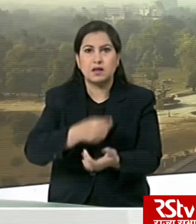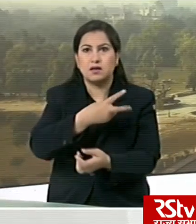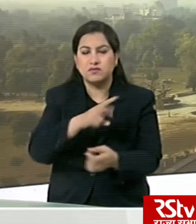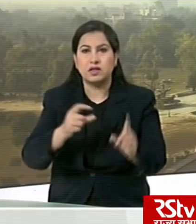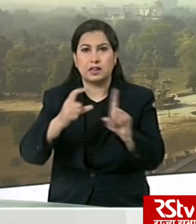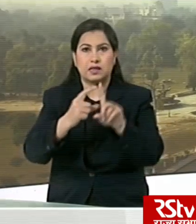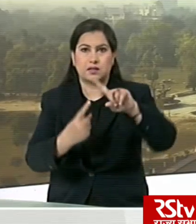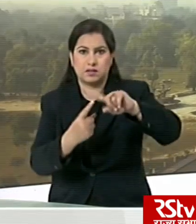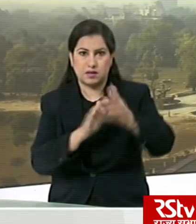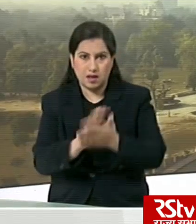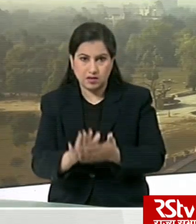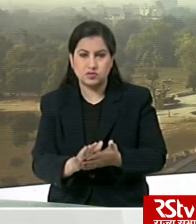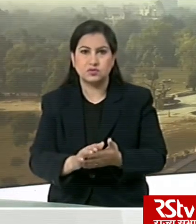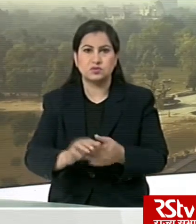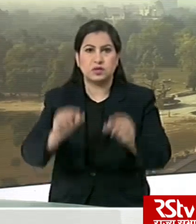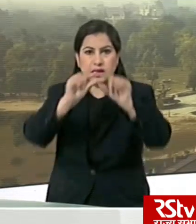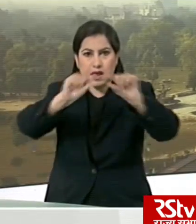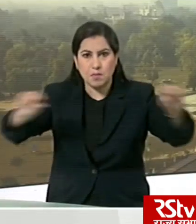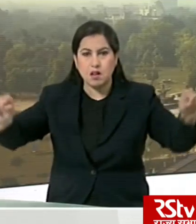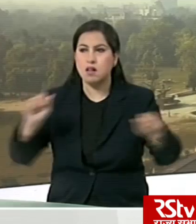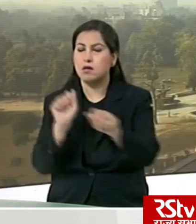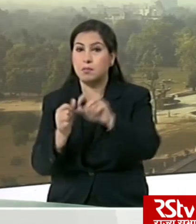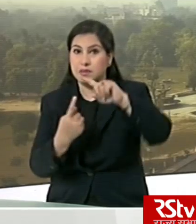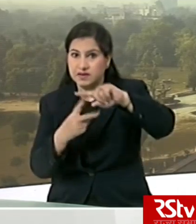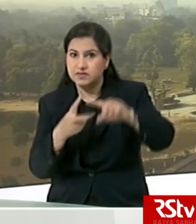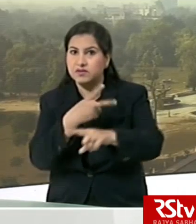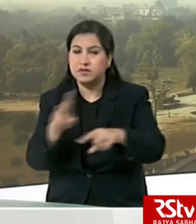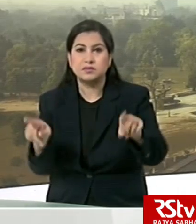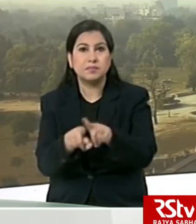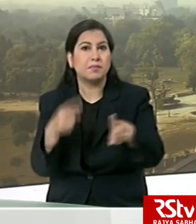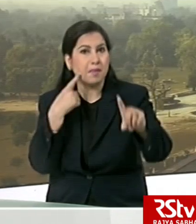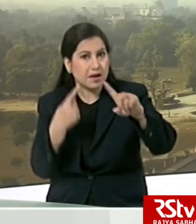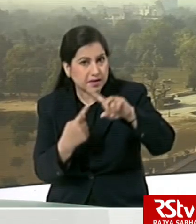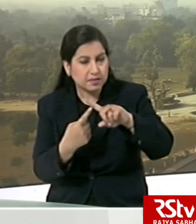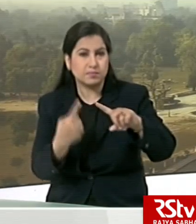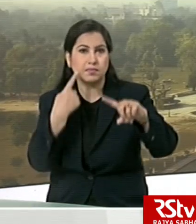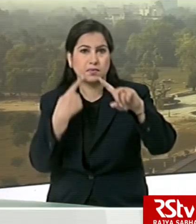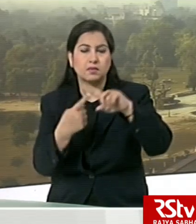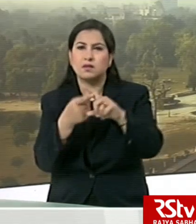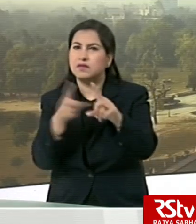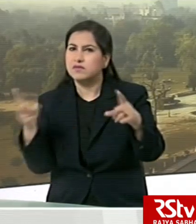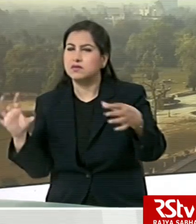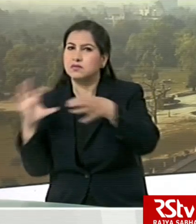DTH and cable services. Also, IT and IT-enabled services with up to 50 percent strength.